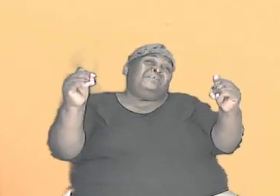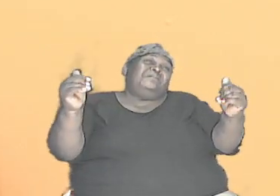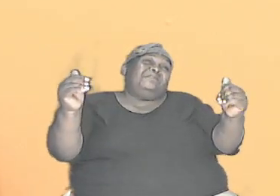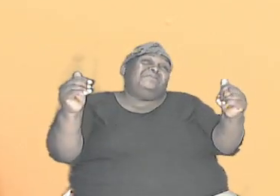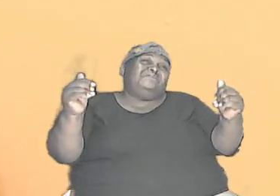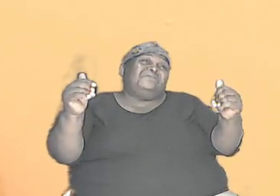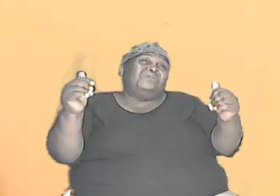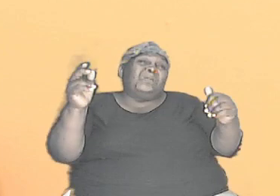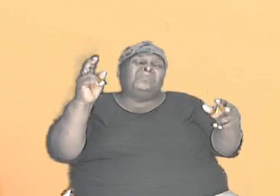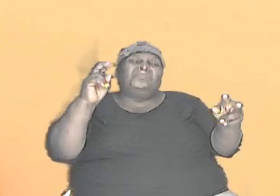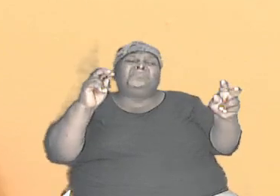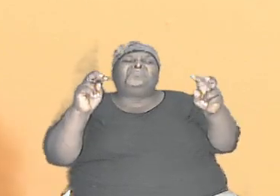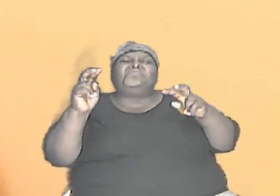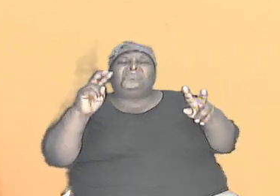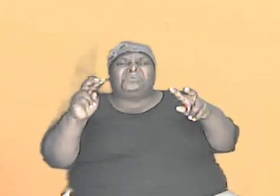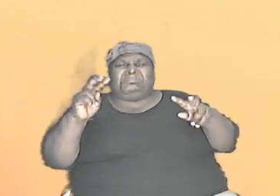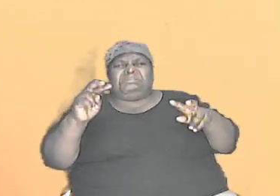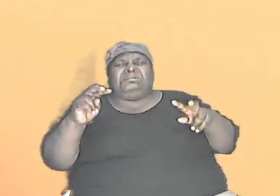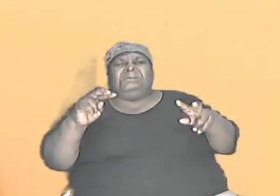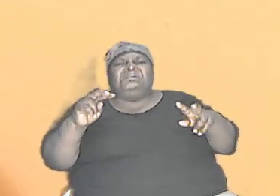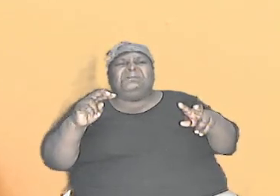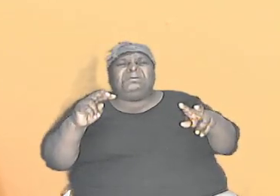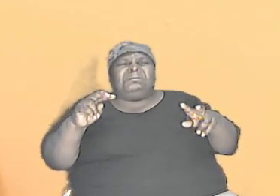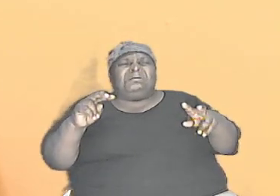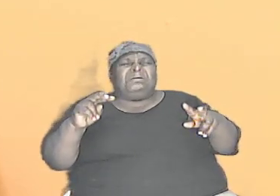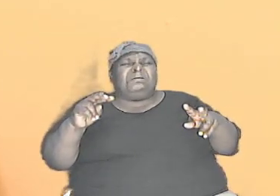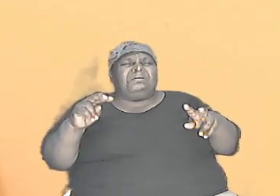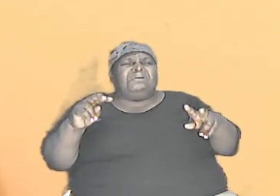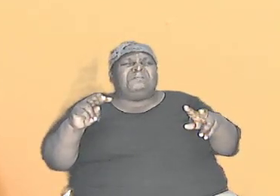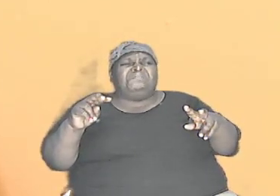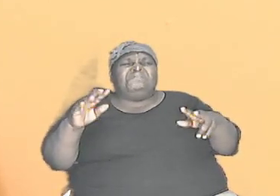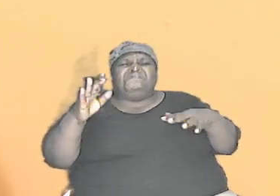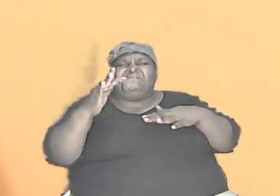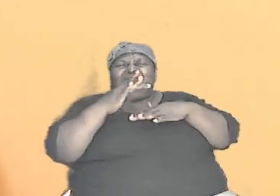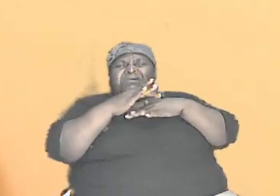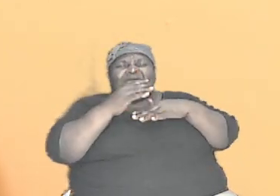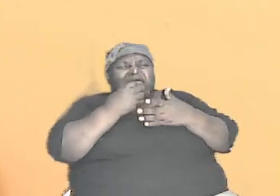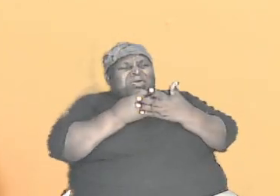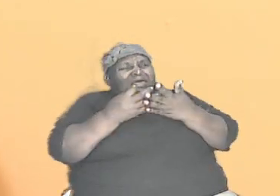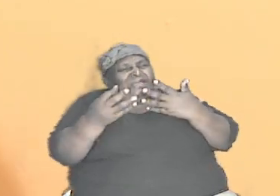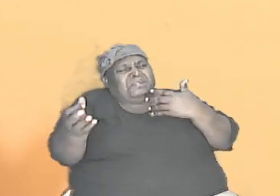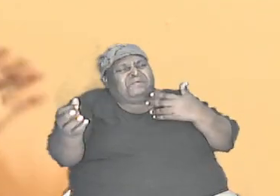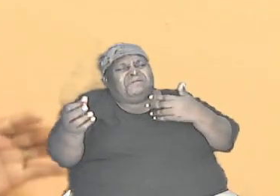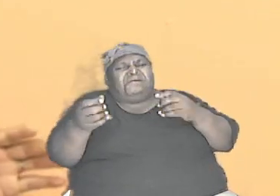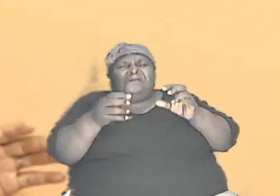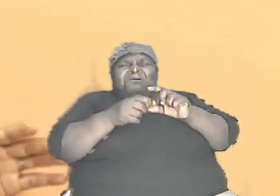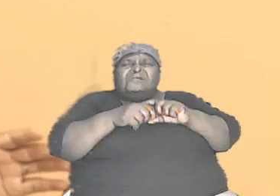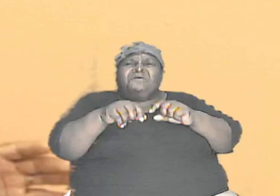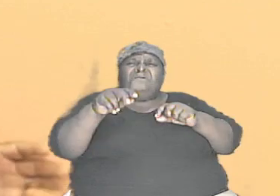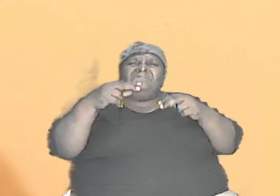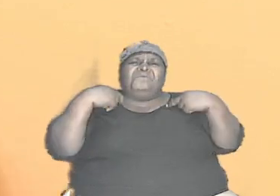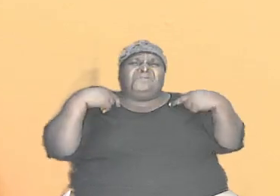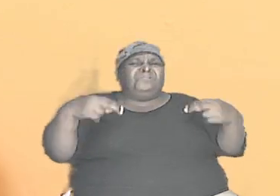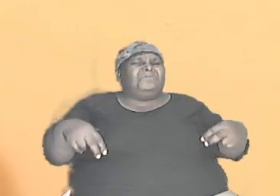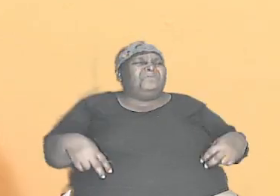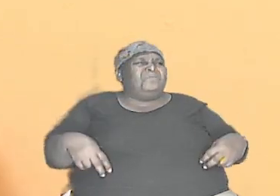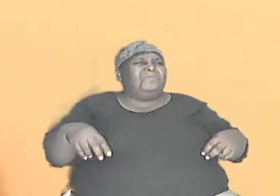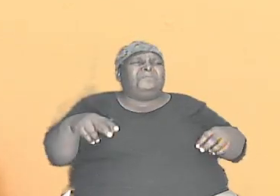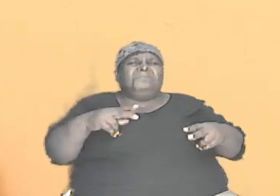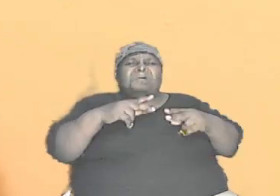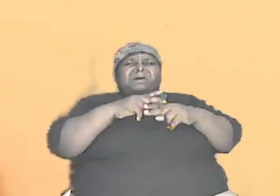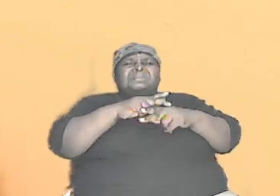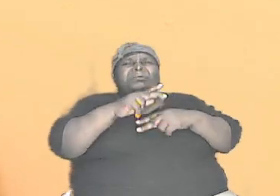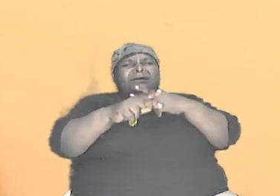audacity of humankind to try to prove that he doesn't exist how can you